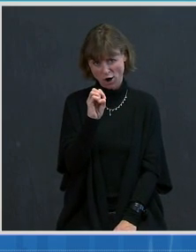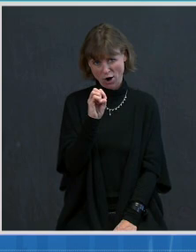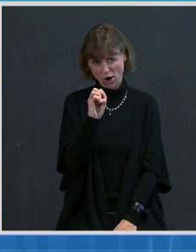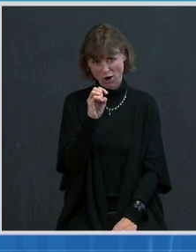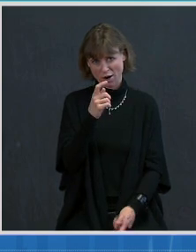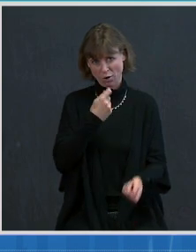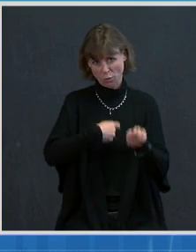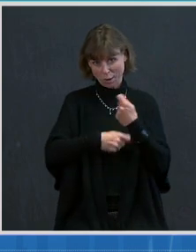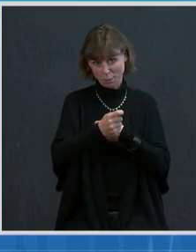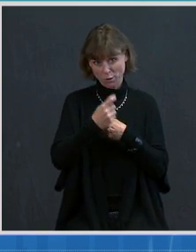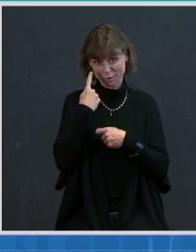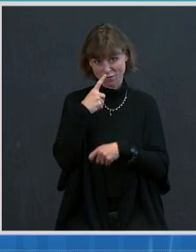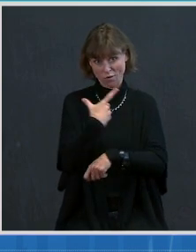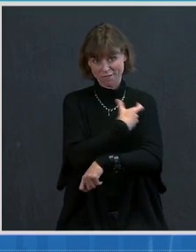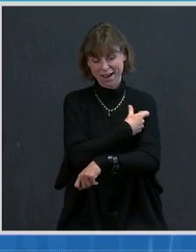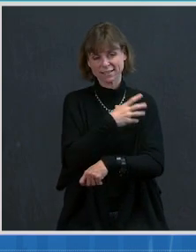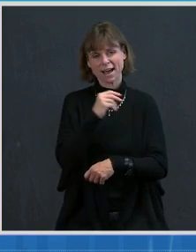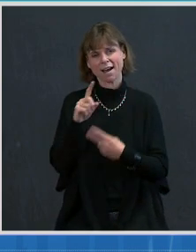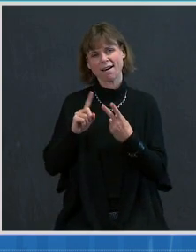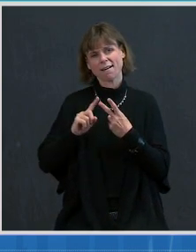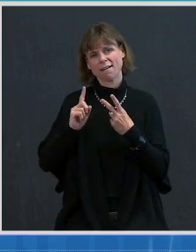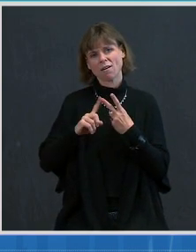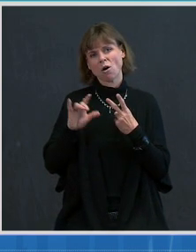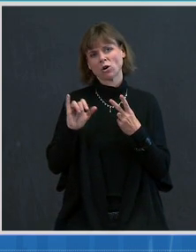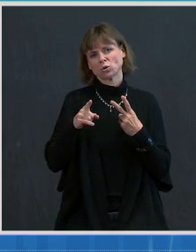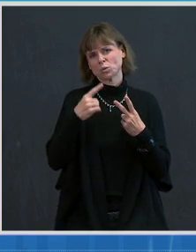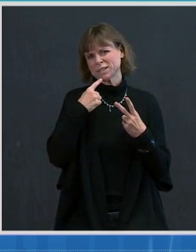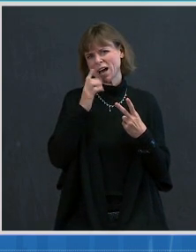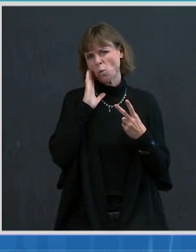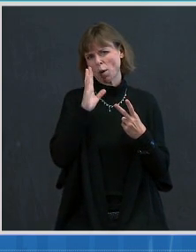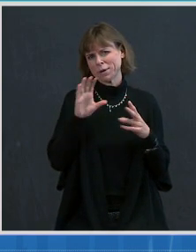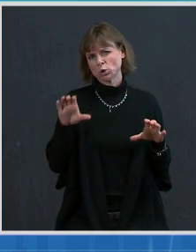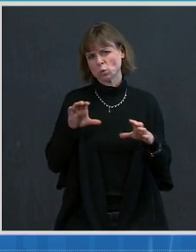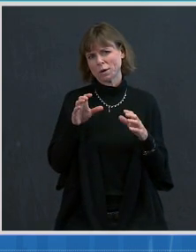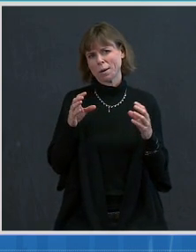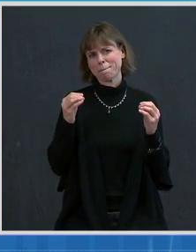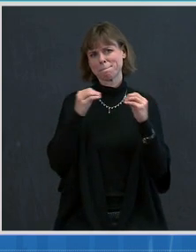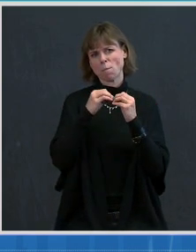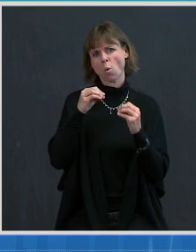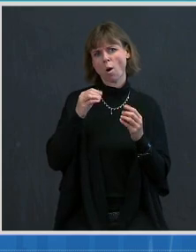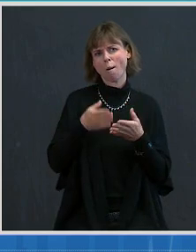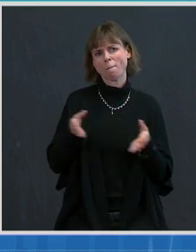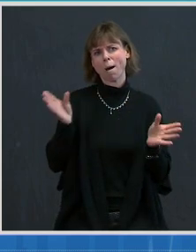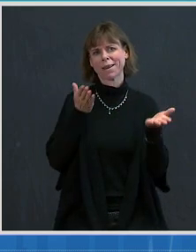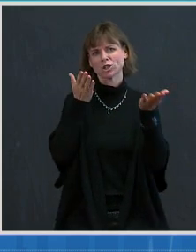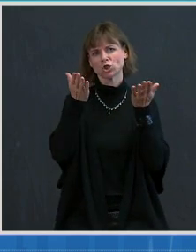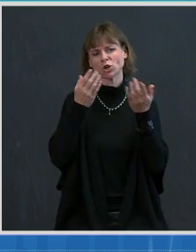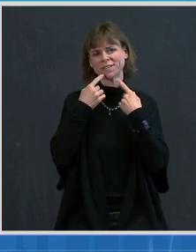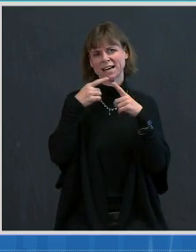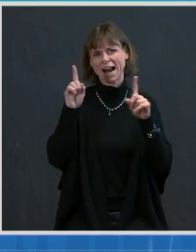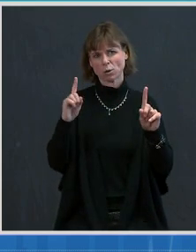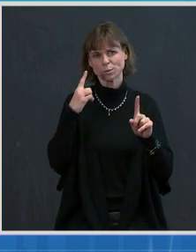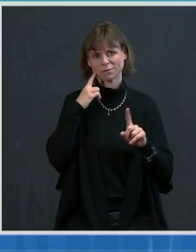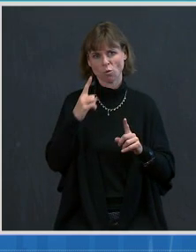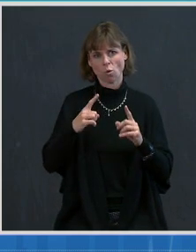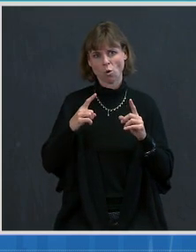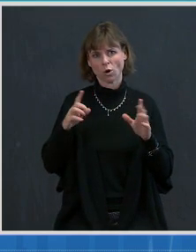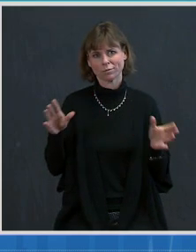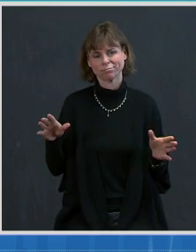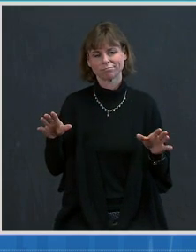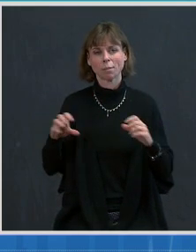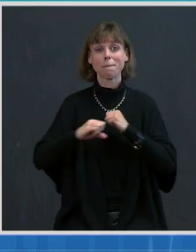talk, it looks like you're going to be doing some more public service announcements to promote vaccination? What's the budget for that? Mr.